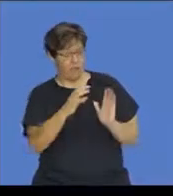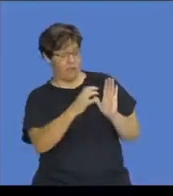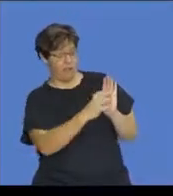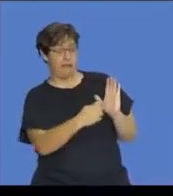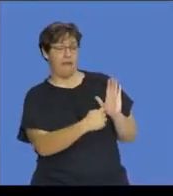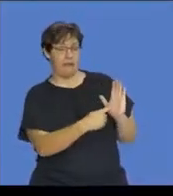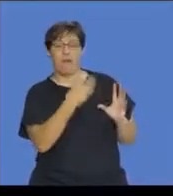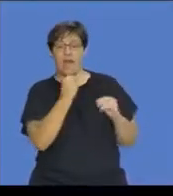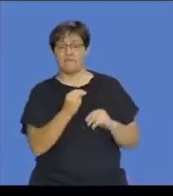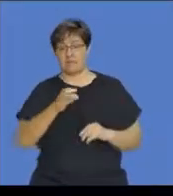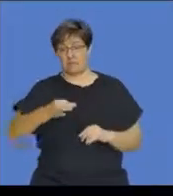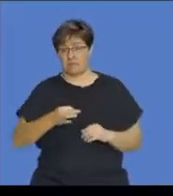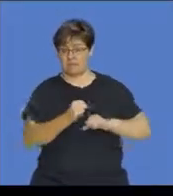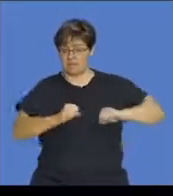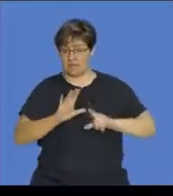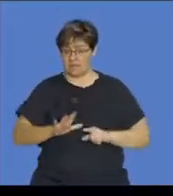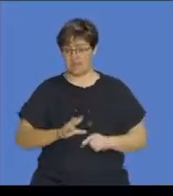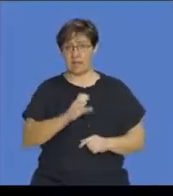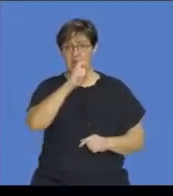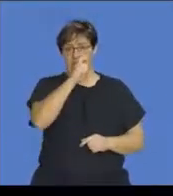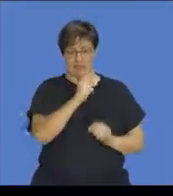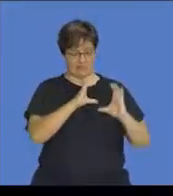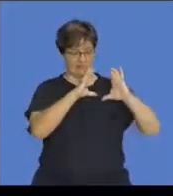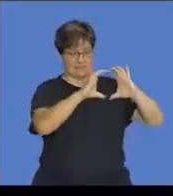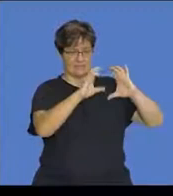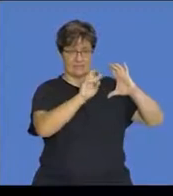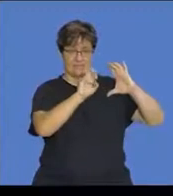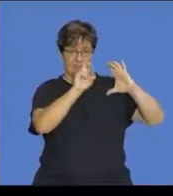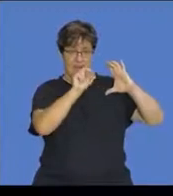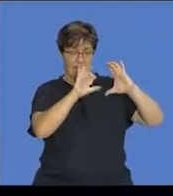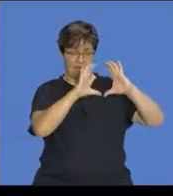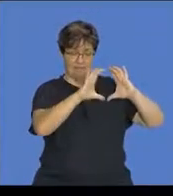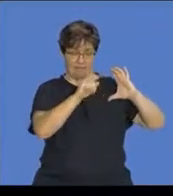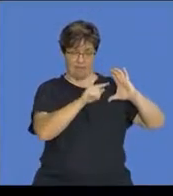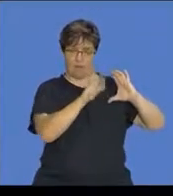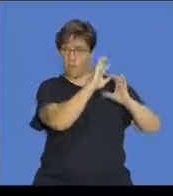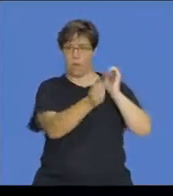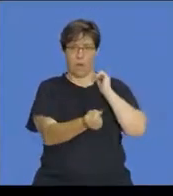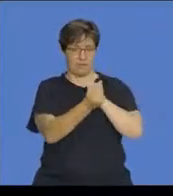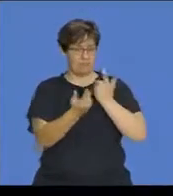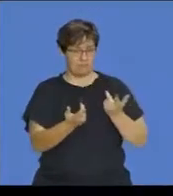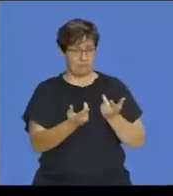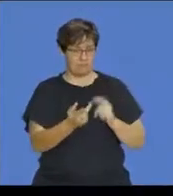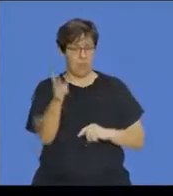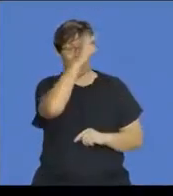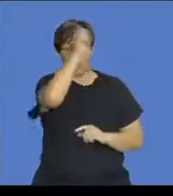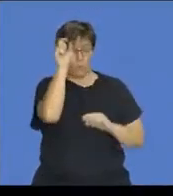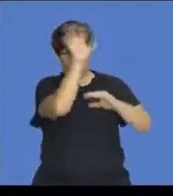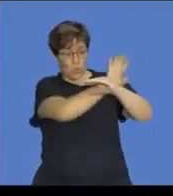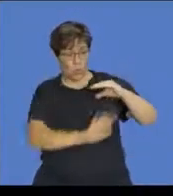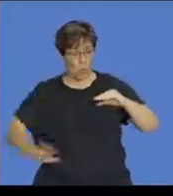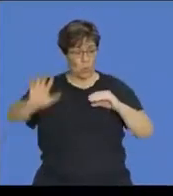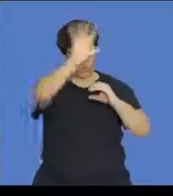we've got the sample space with X on it, the Venn diagram of X. Now look what happens. All the blue